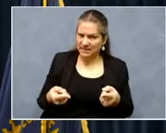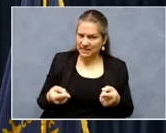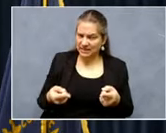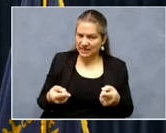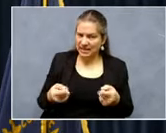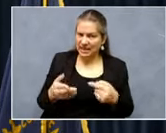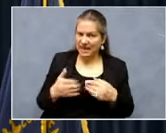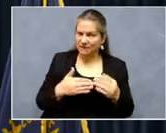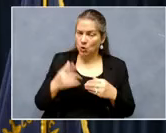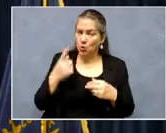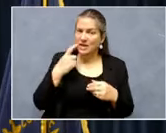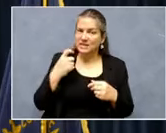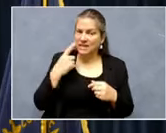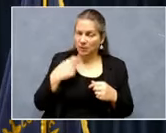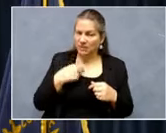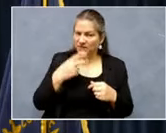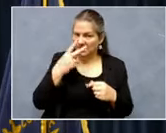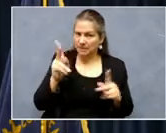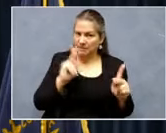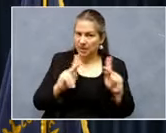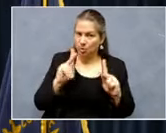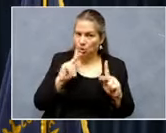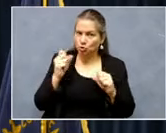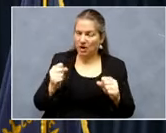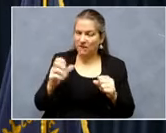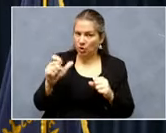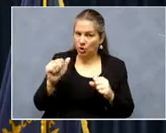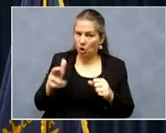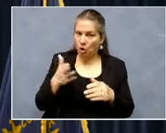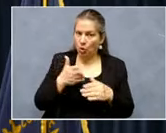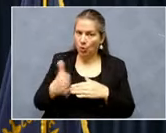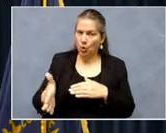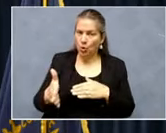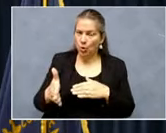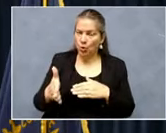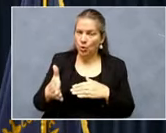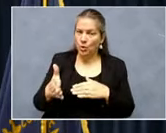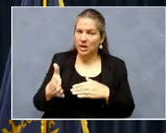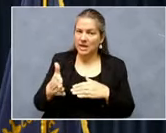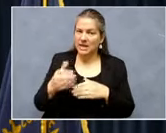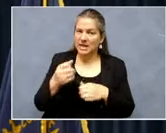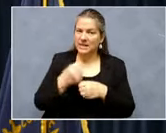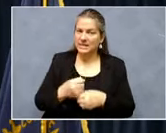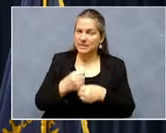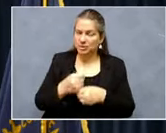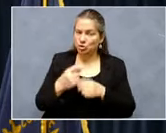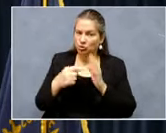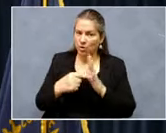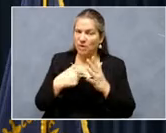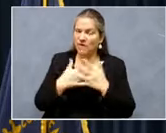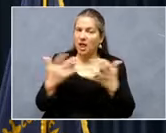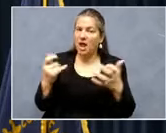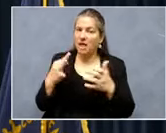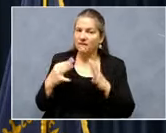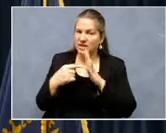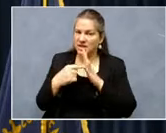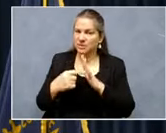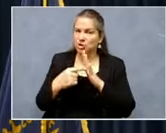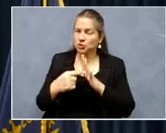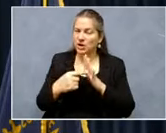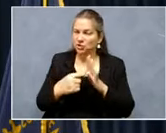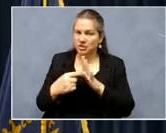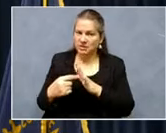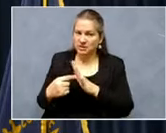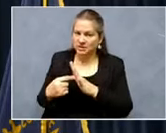recently we have seen people drive their cars through demonstrators, which we have lots of demonstrations. I would